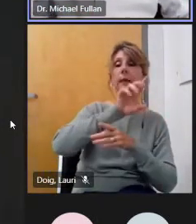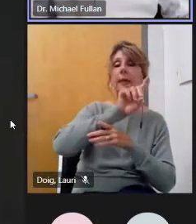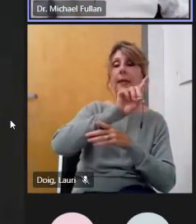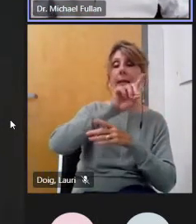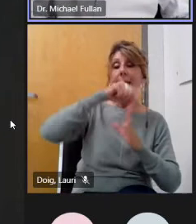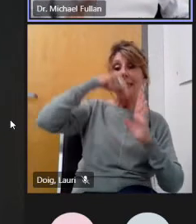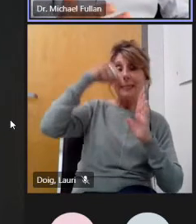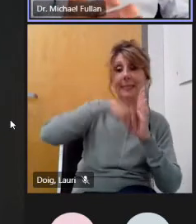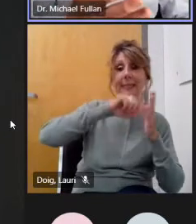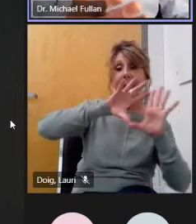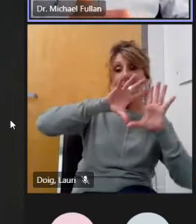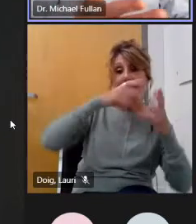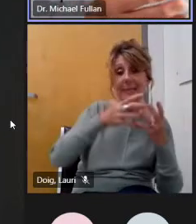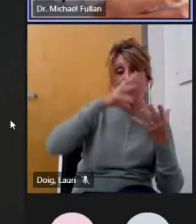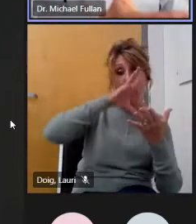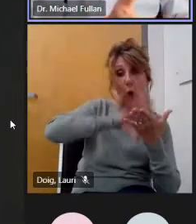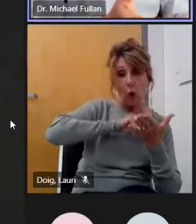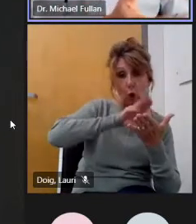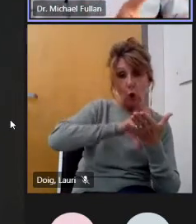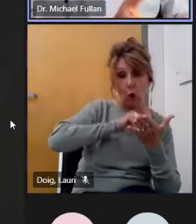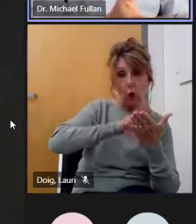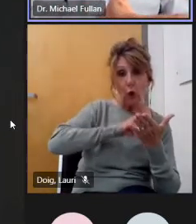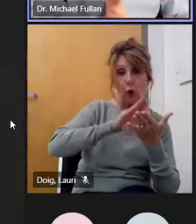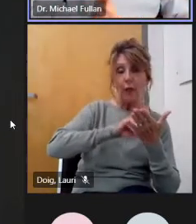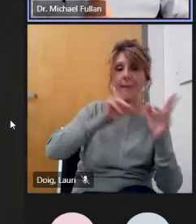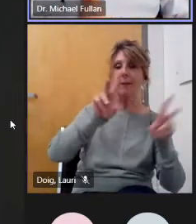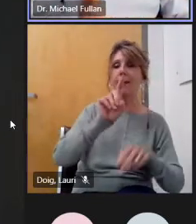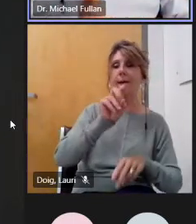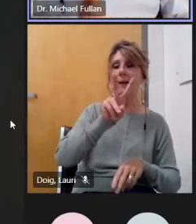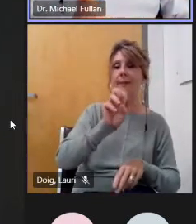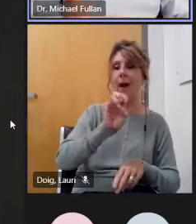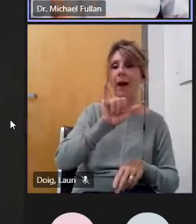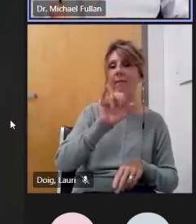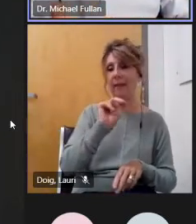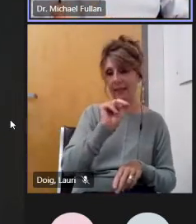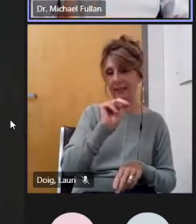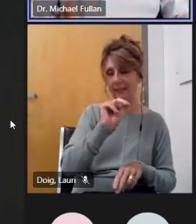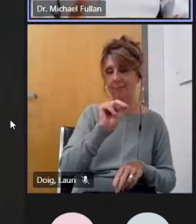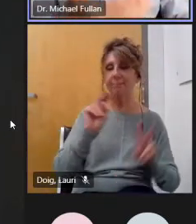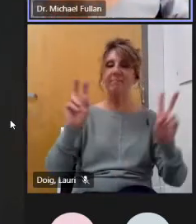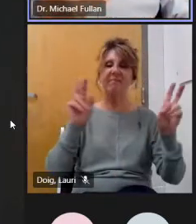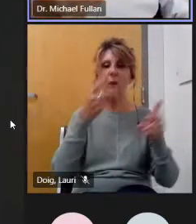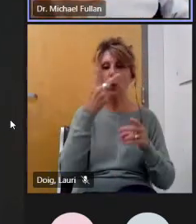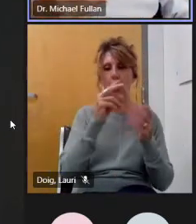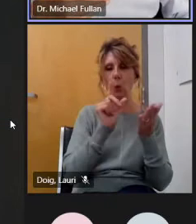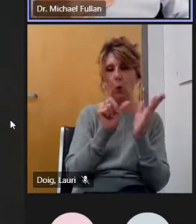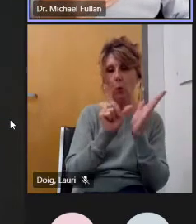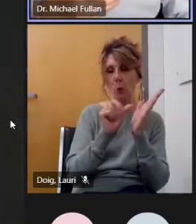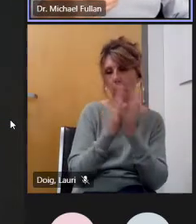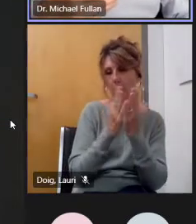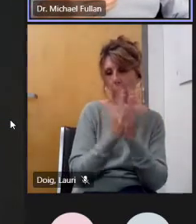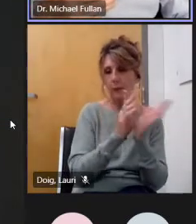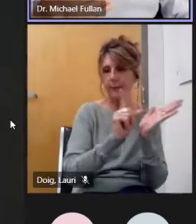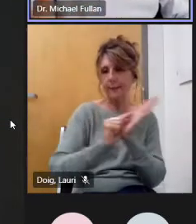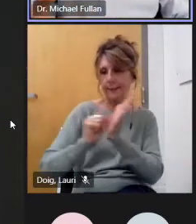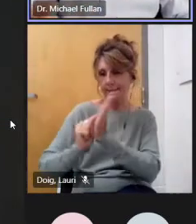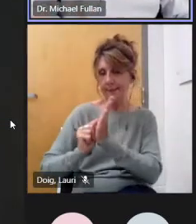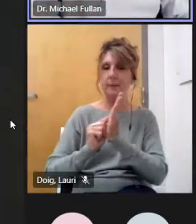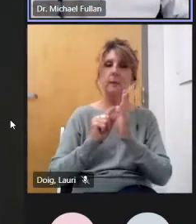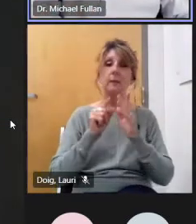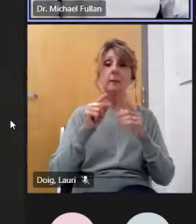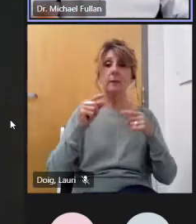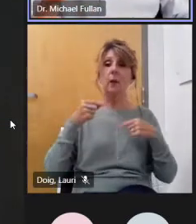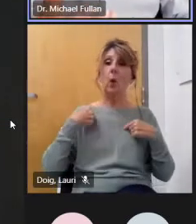of what this looks like this has been co-produced with our with the field it's not us in the laboratory making this stuff up